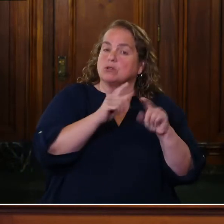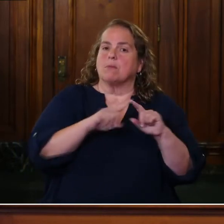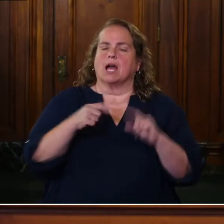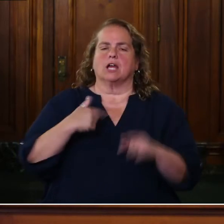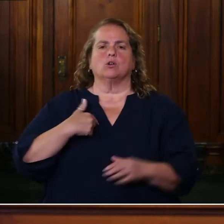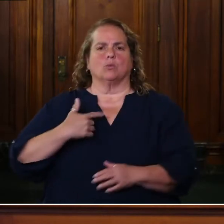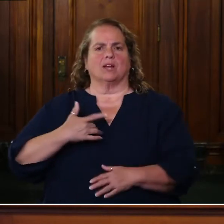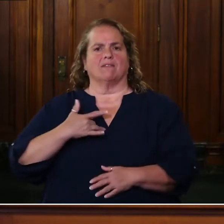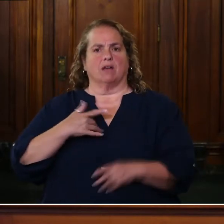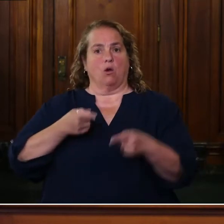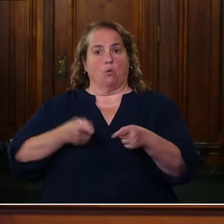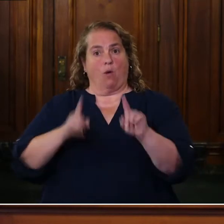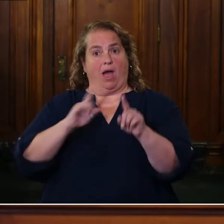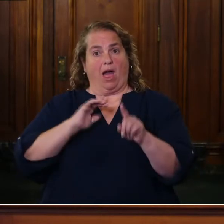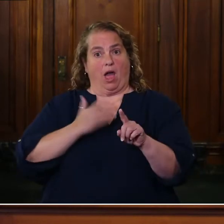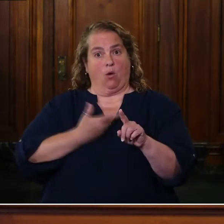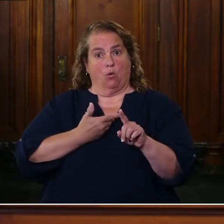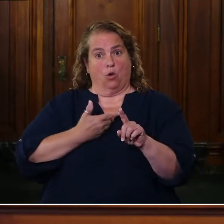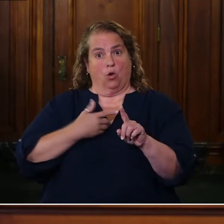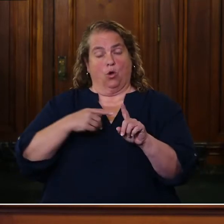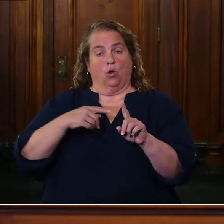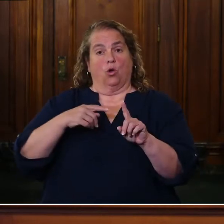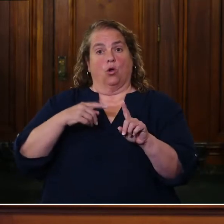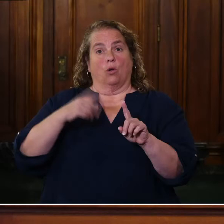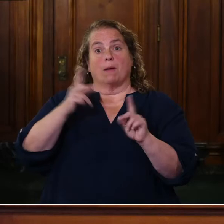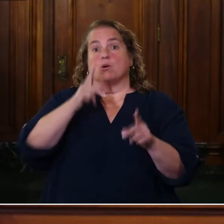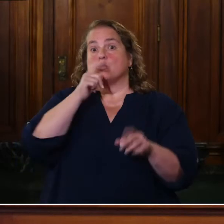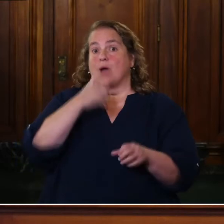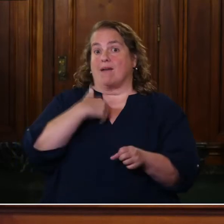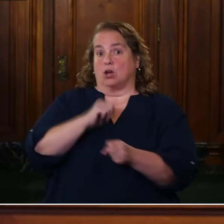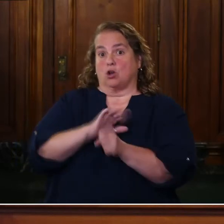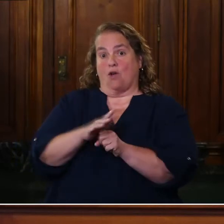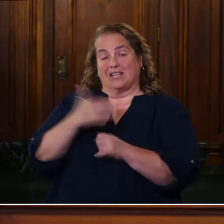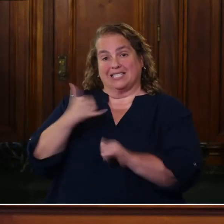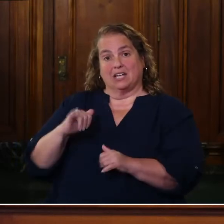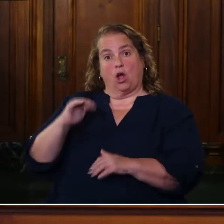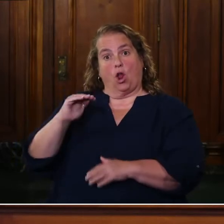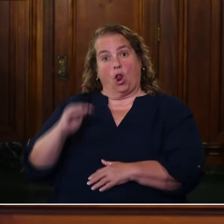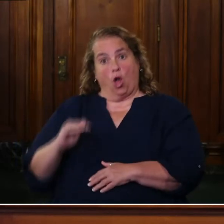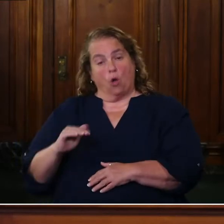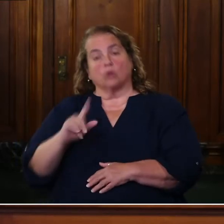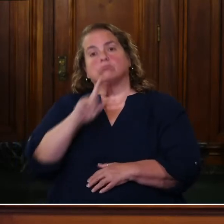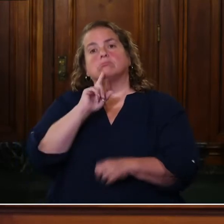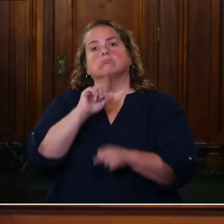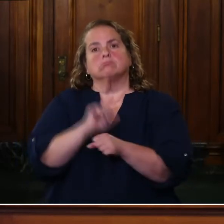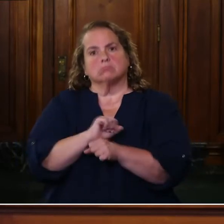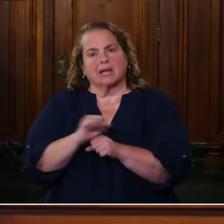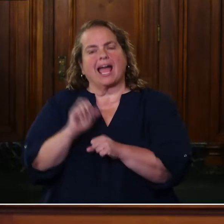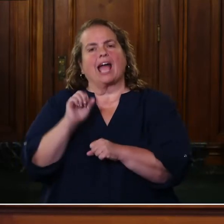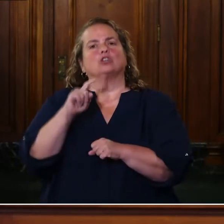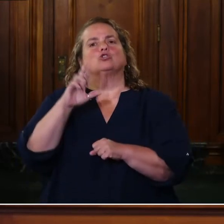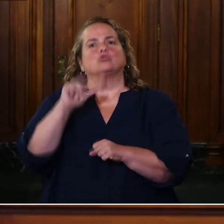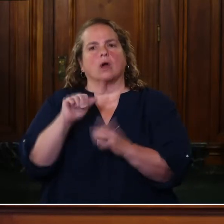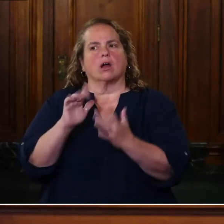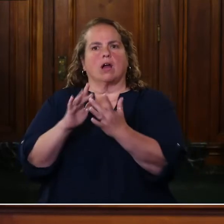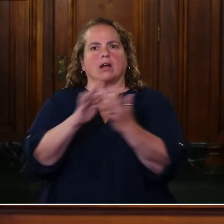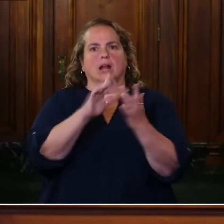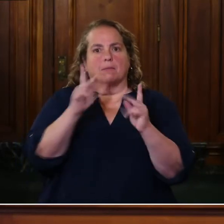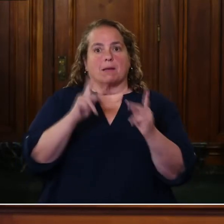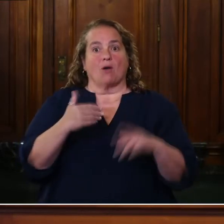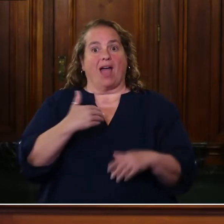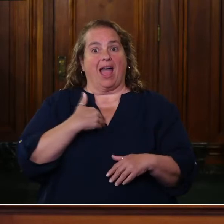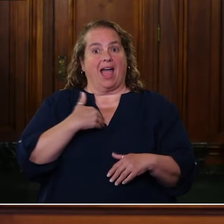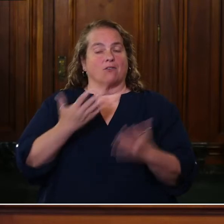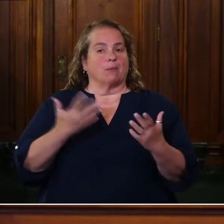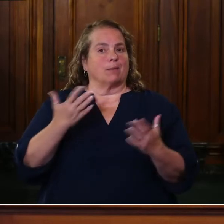while our positivity rate is still very low, that certainly the extra contacts that people have, maybe getting